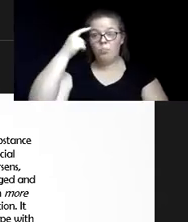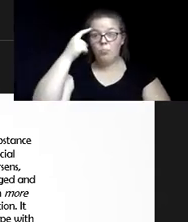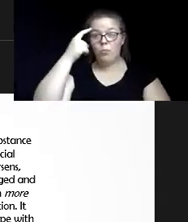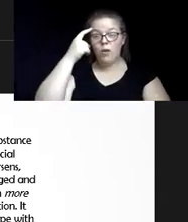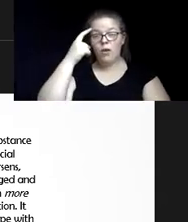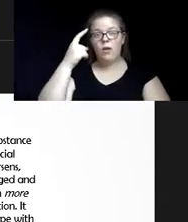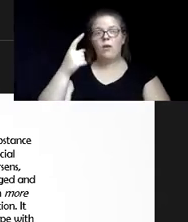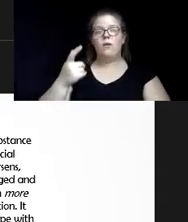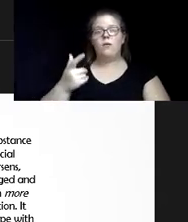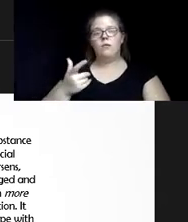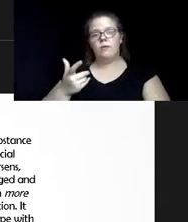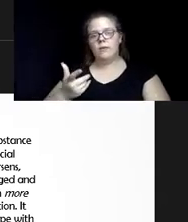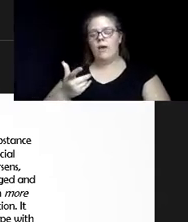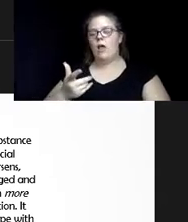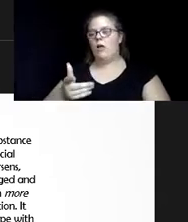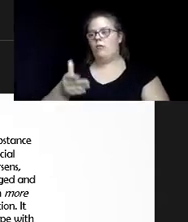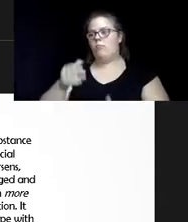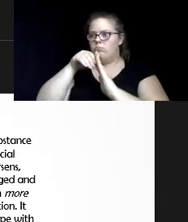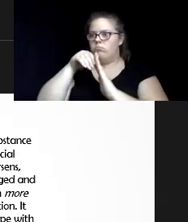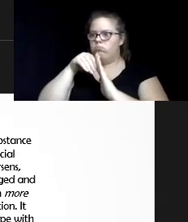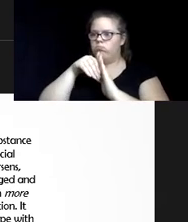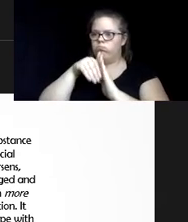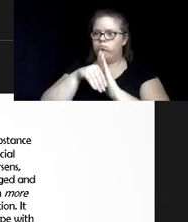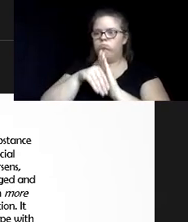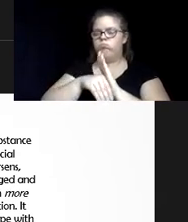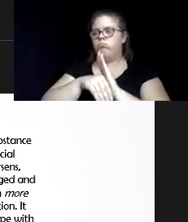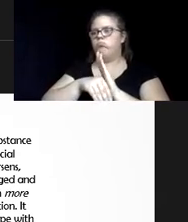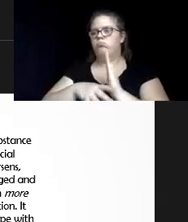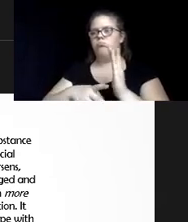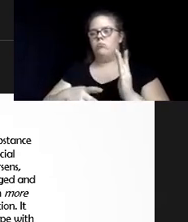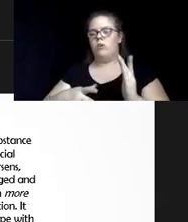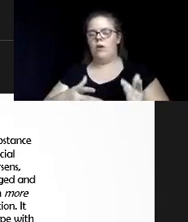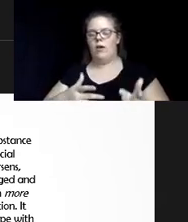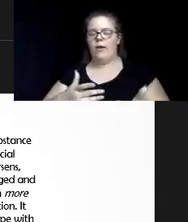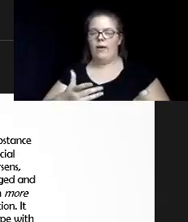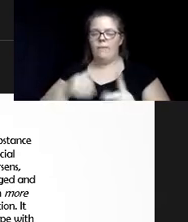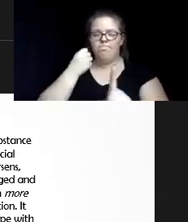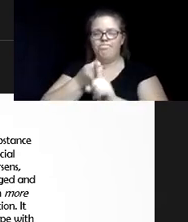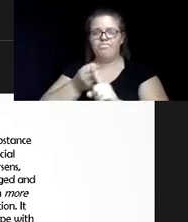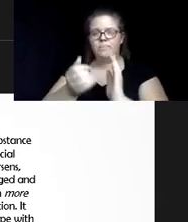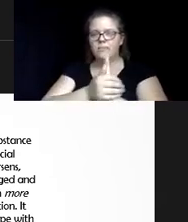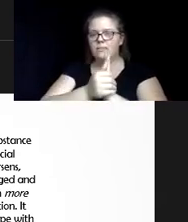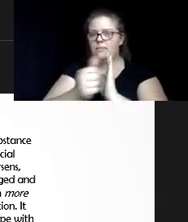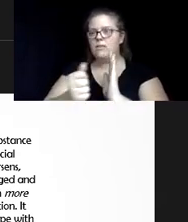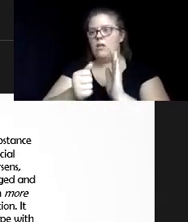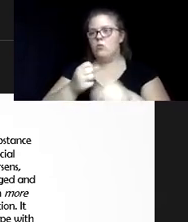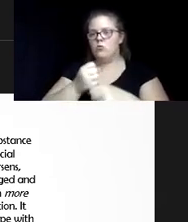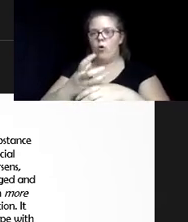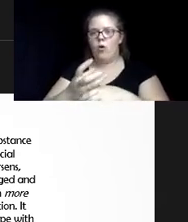ton for the worse, they start developing a, uh, dependence on some of the spills and tending towards addiction. So,